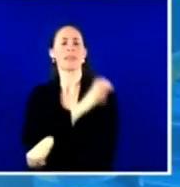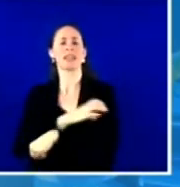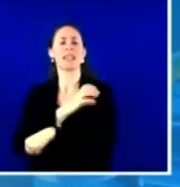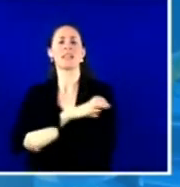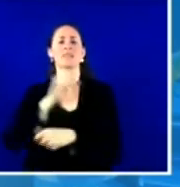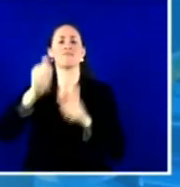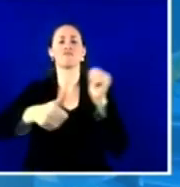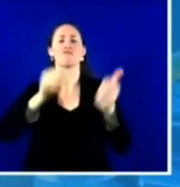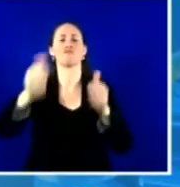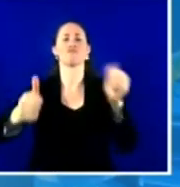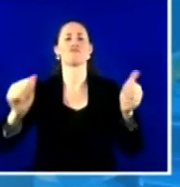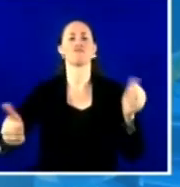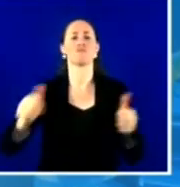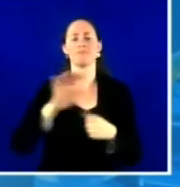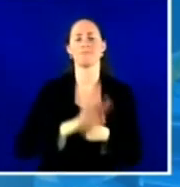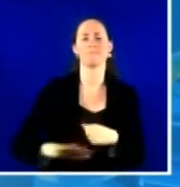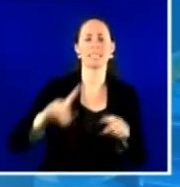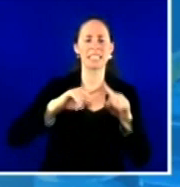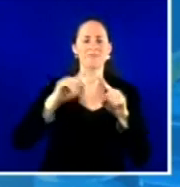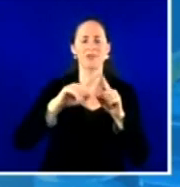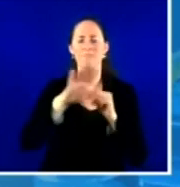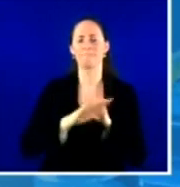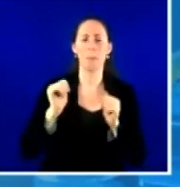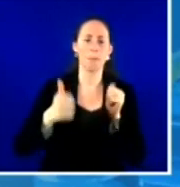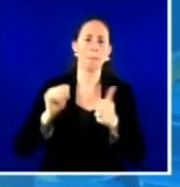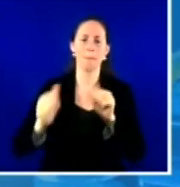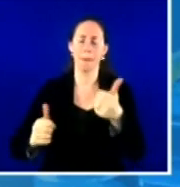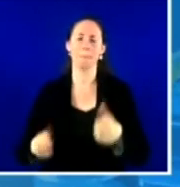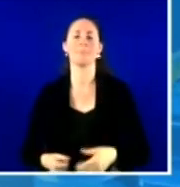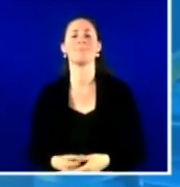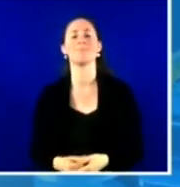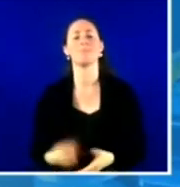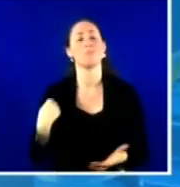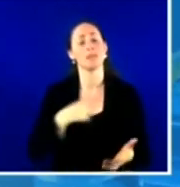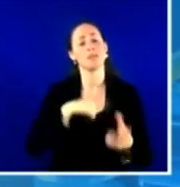planning early, but we also knew that we have to take action very quickly.